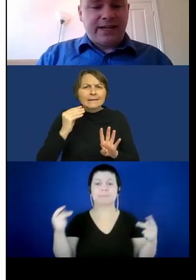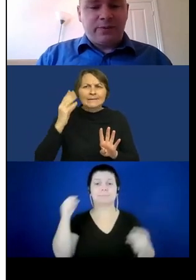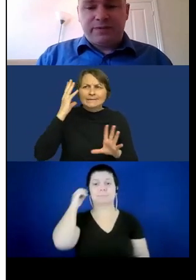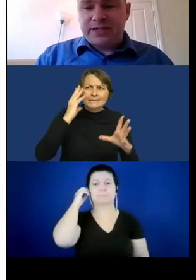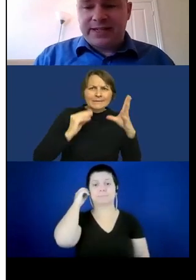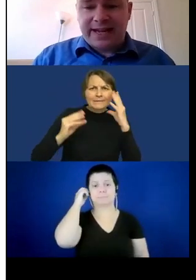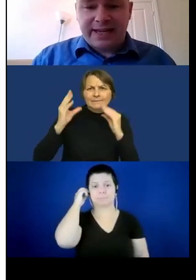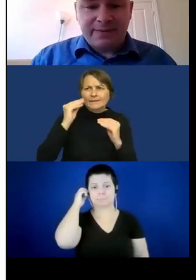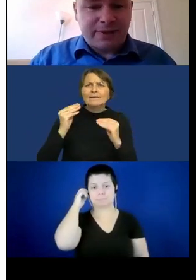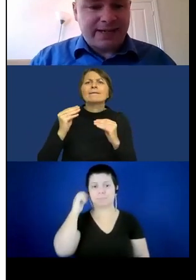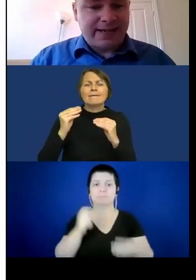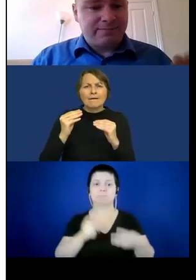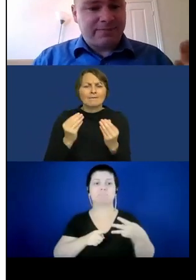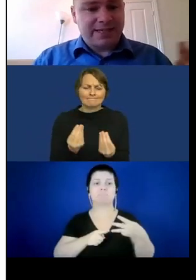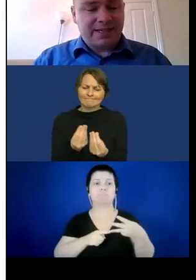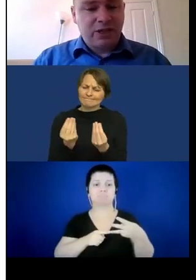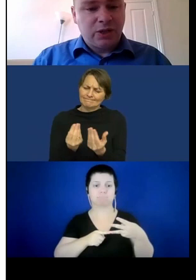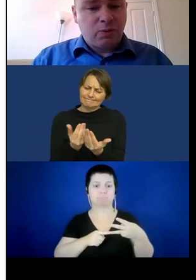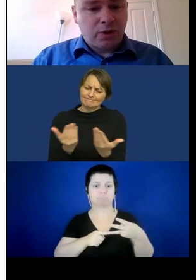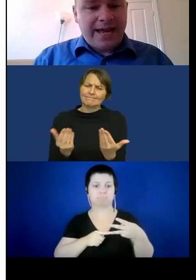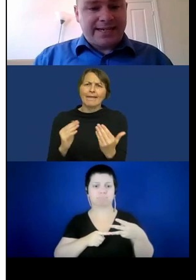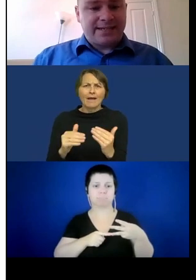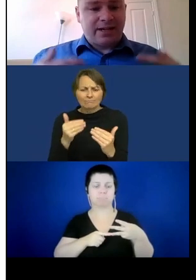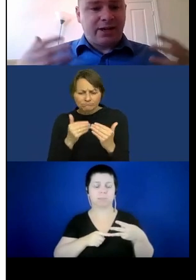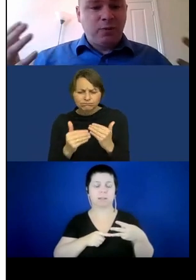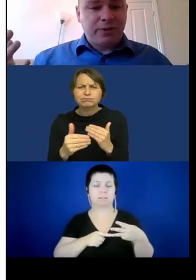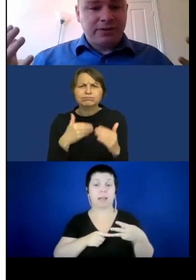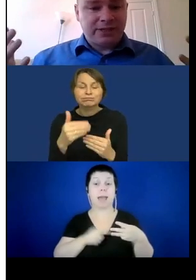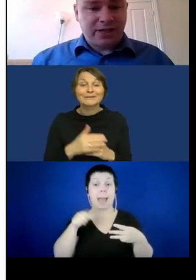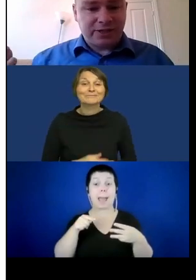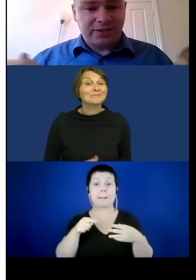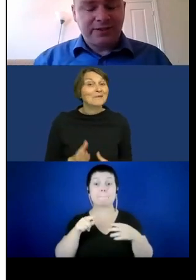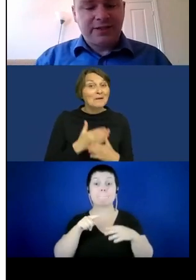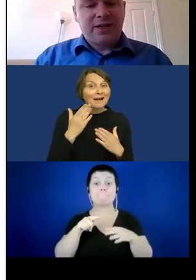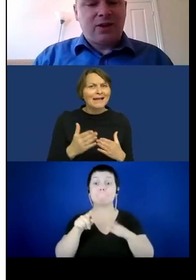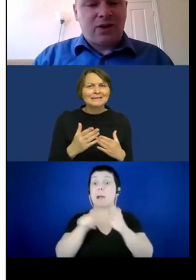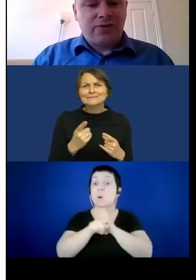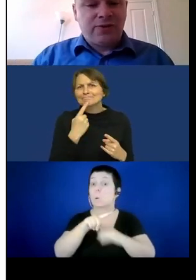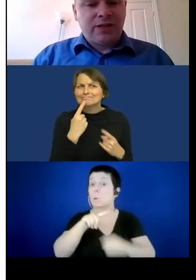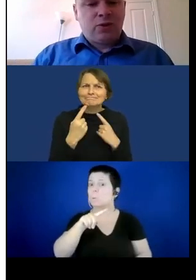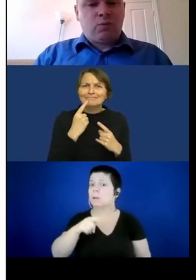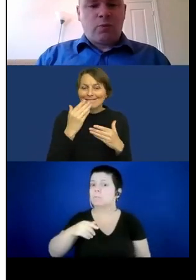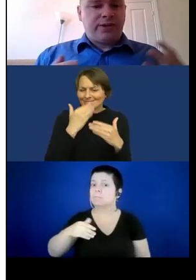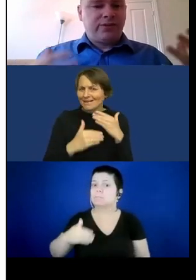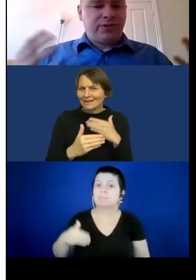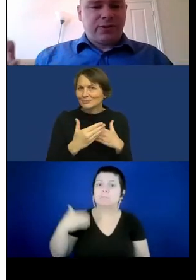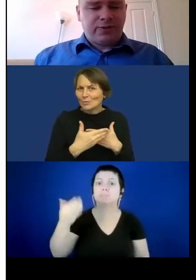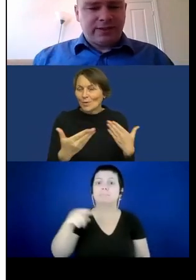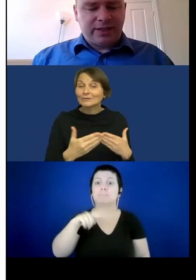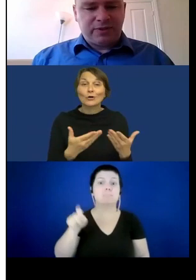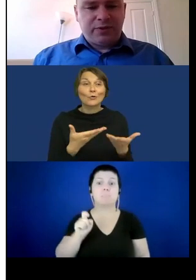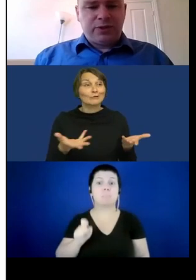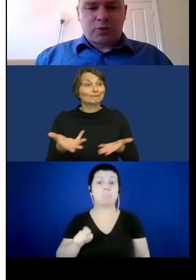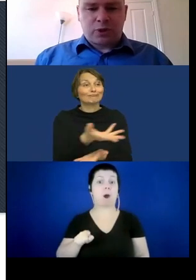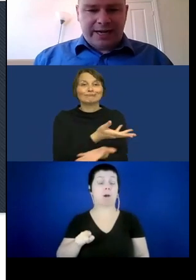Finally, we'll finish the day by asking what next and an open discussion on what we can do